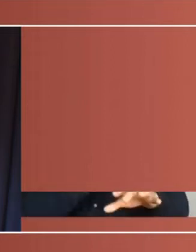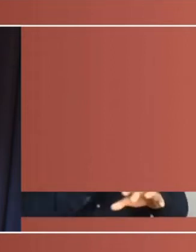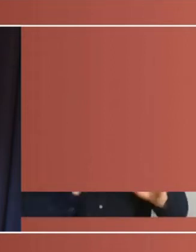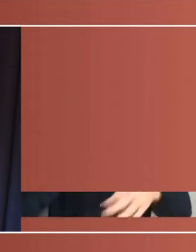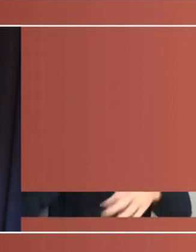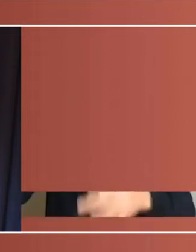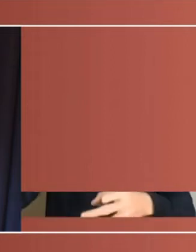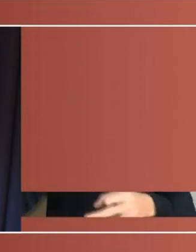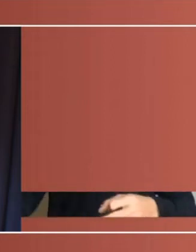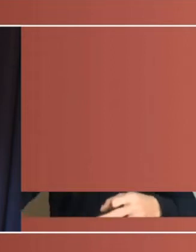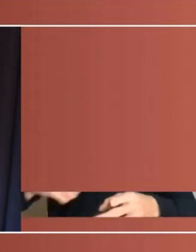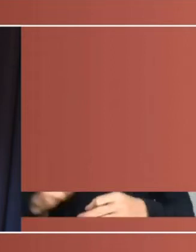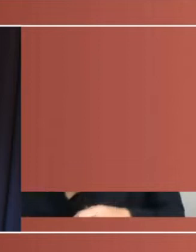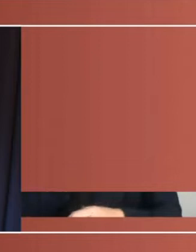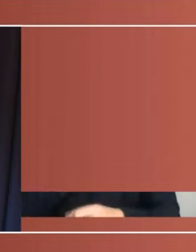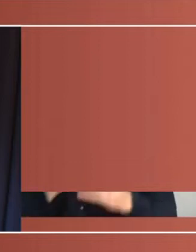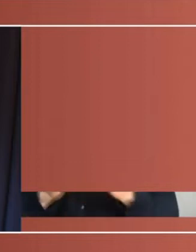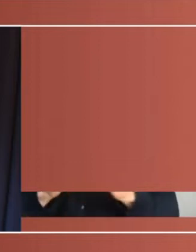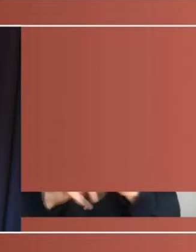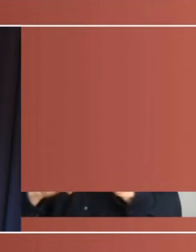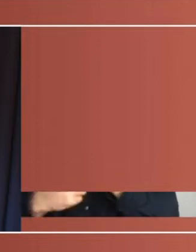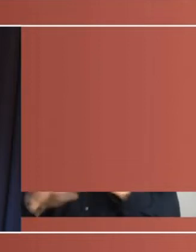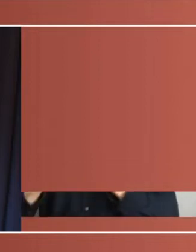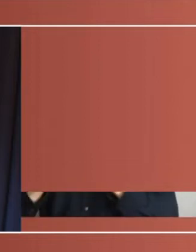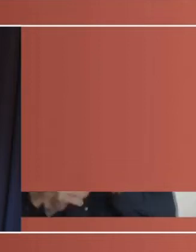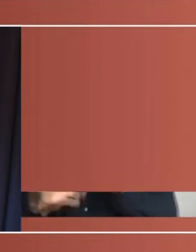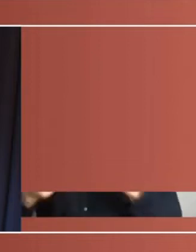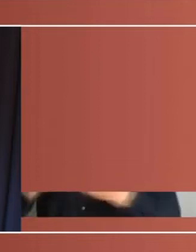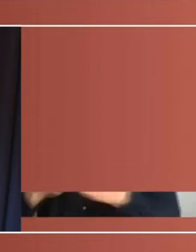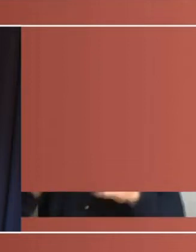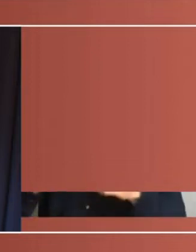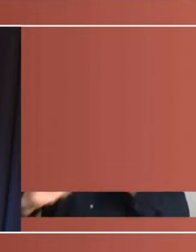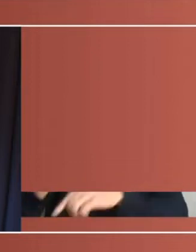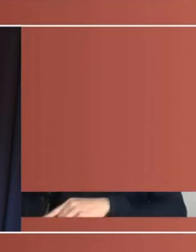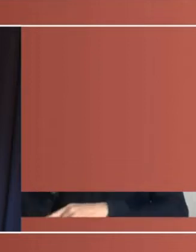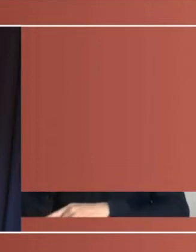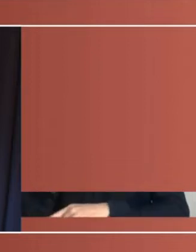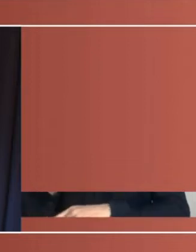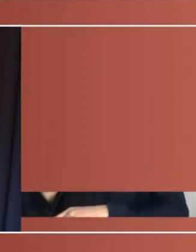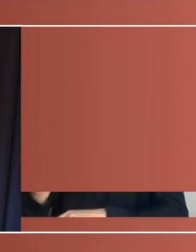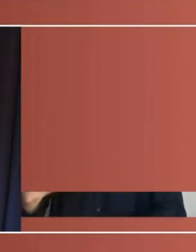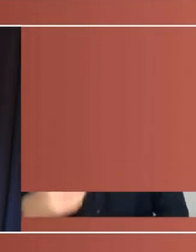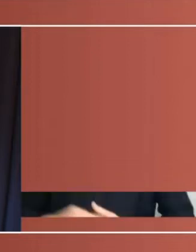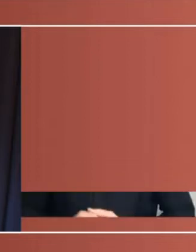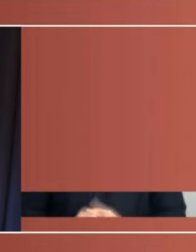1924. With trust in government declining, the Senate is more important